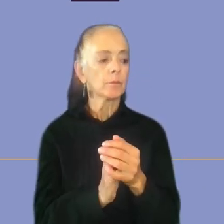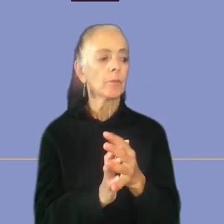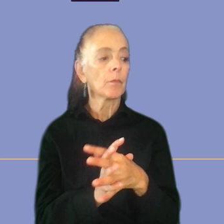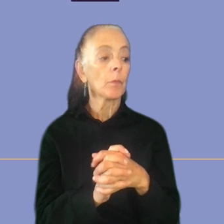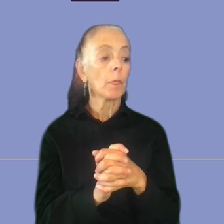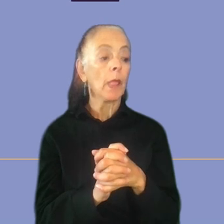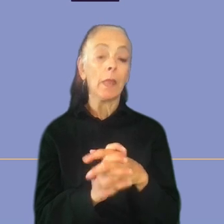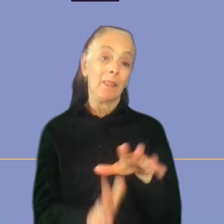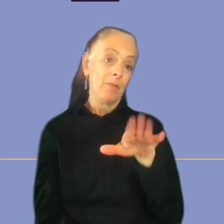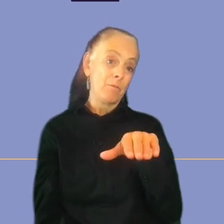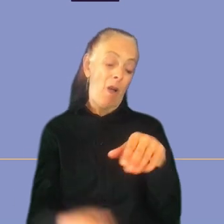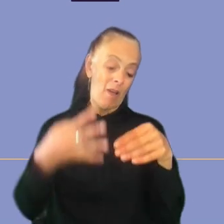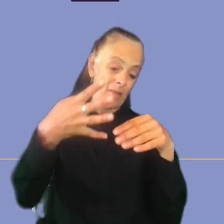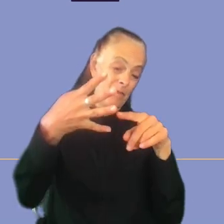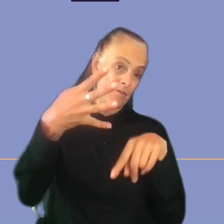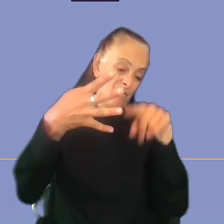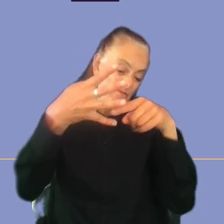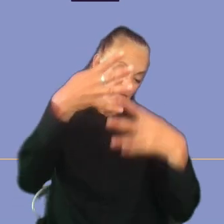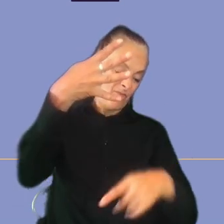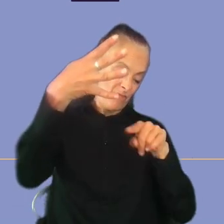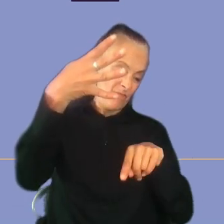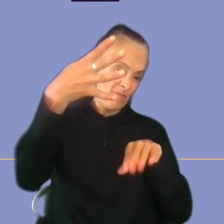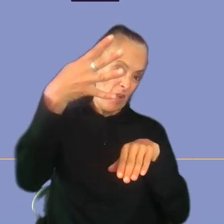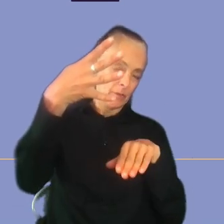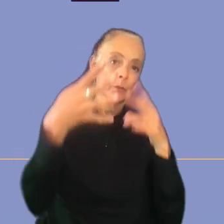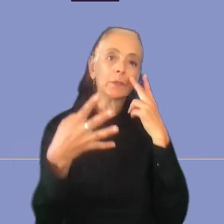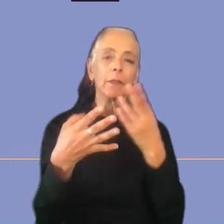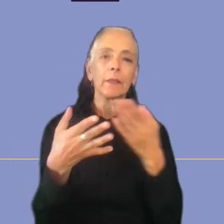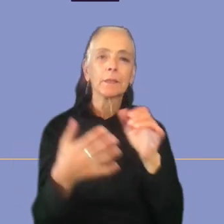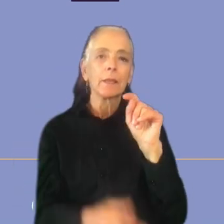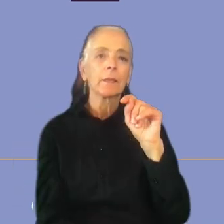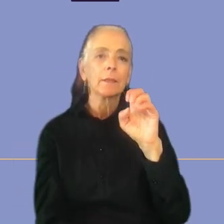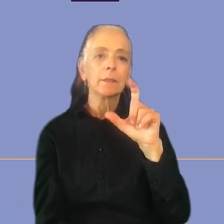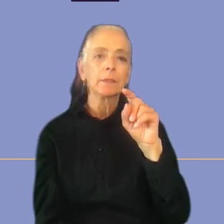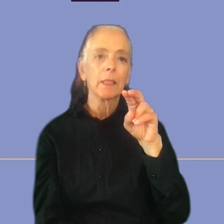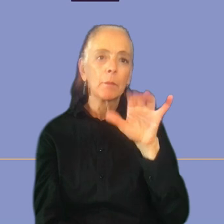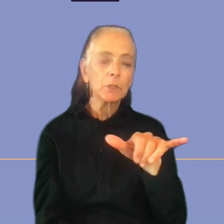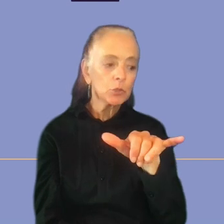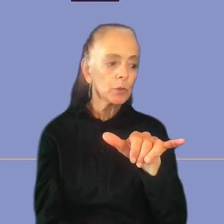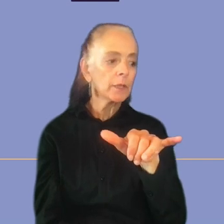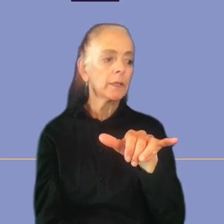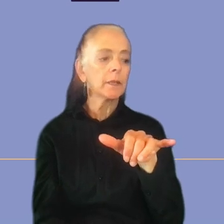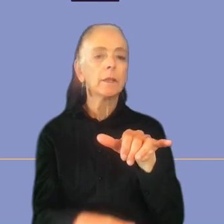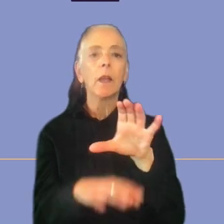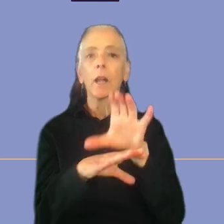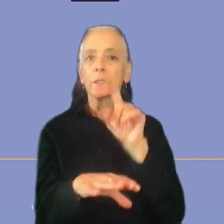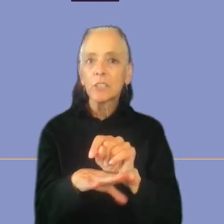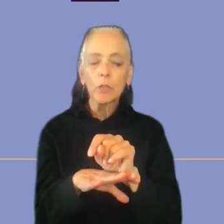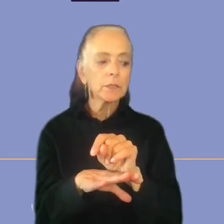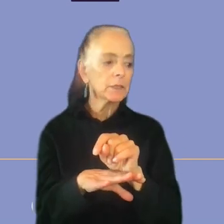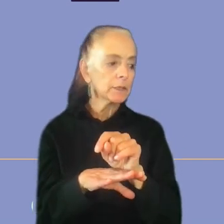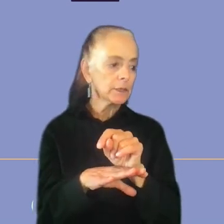And at the very bottom of the list, you have other things like telemetry, ethnography, diary studies, card sorting, which are a bit